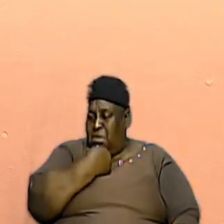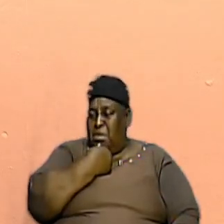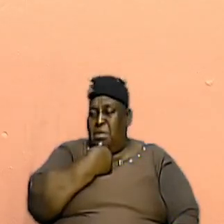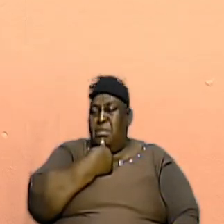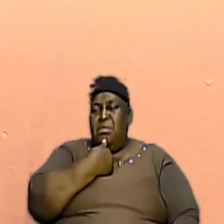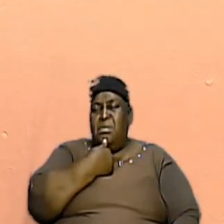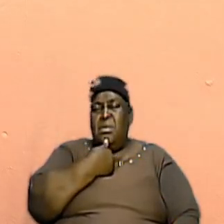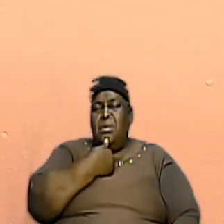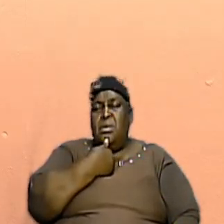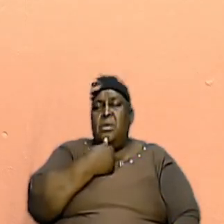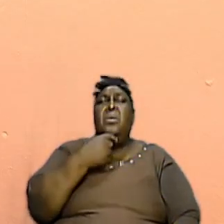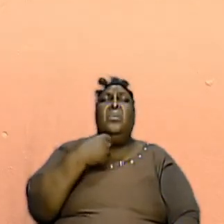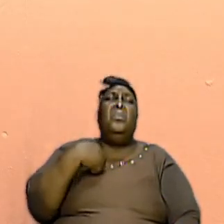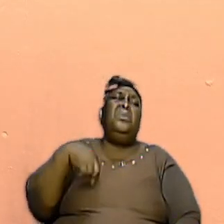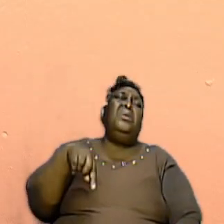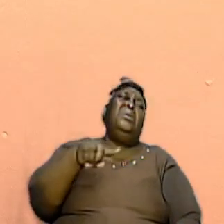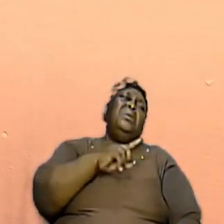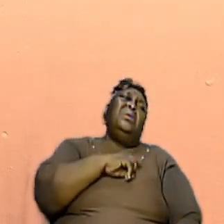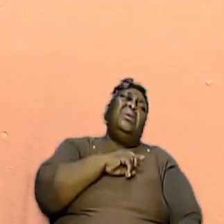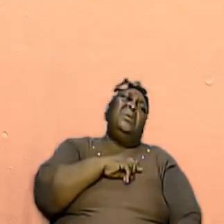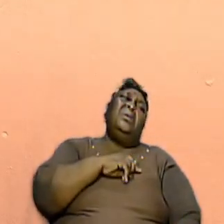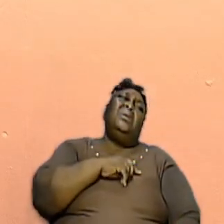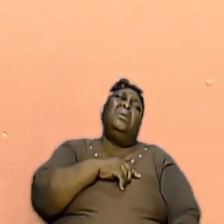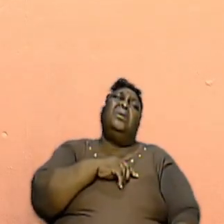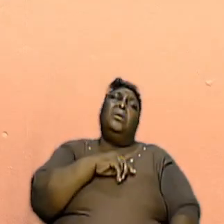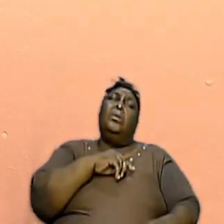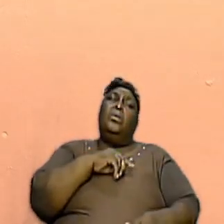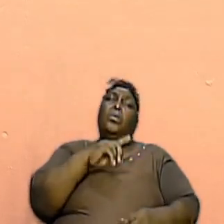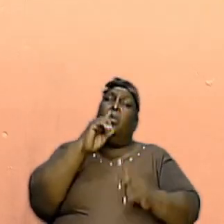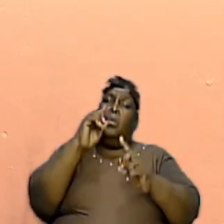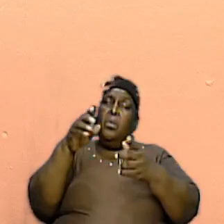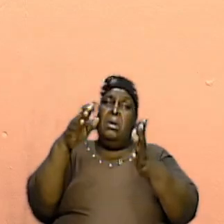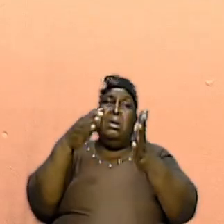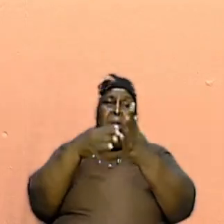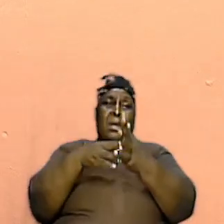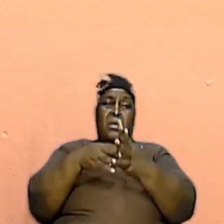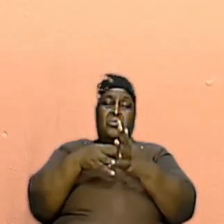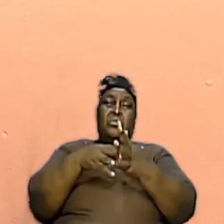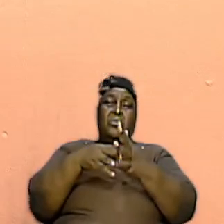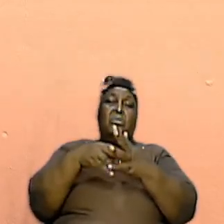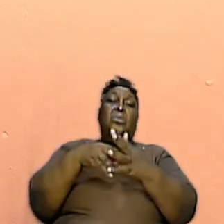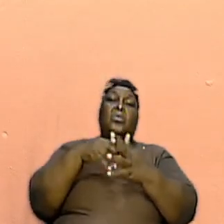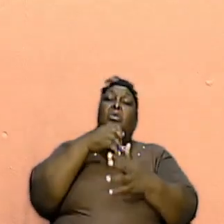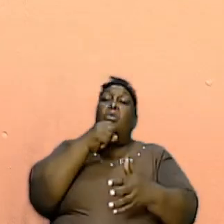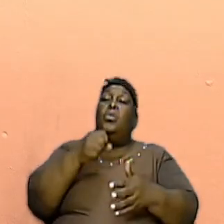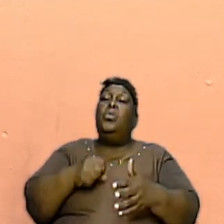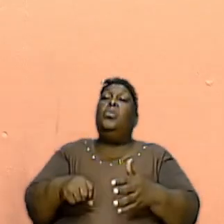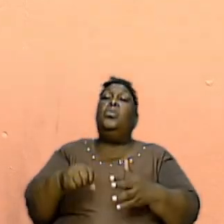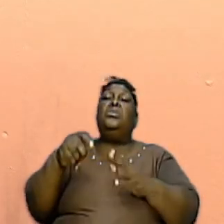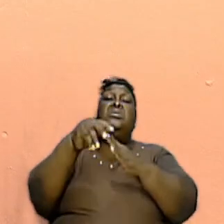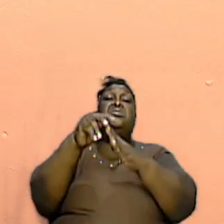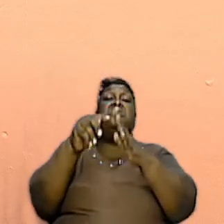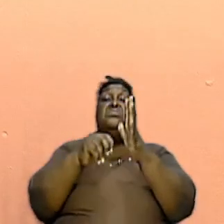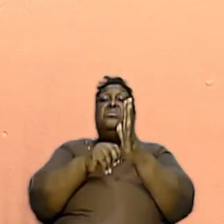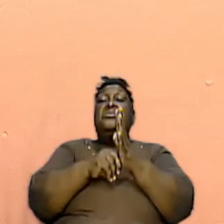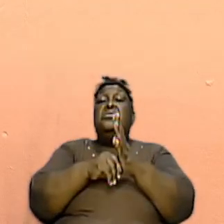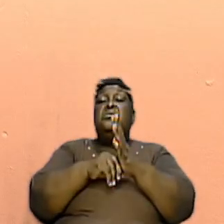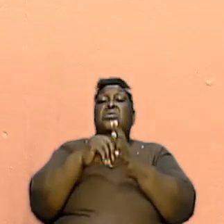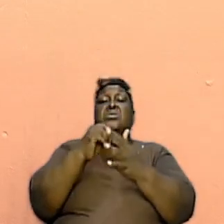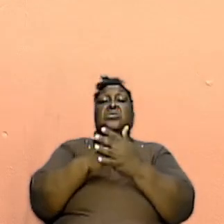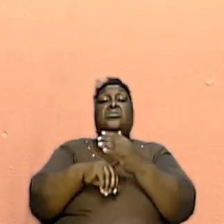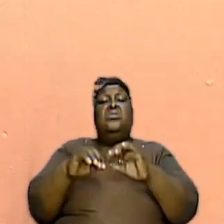we tend to go back to the Old Testament scriptures brothers and sisters and somehow